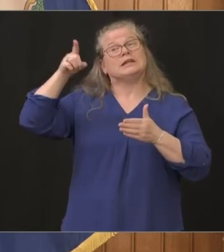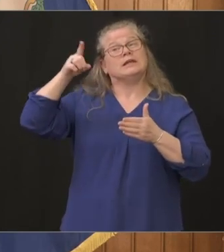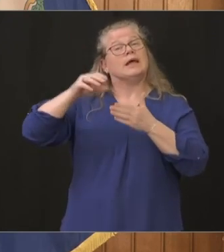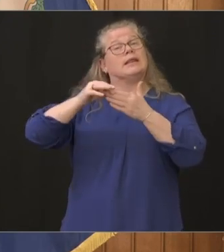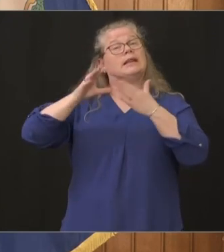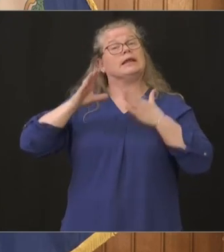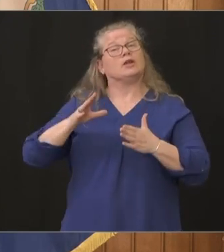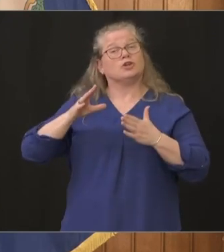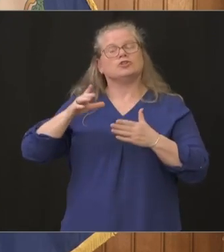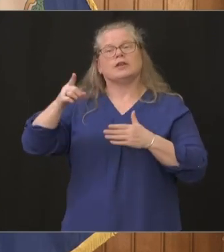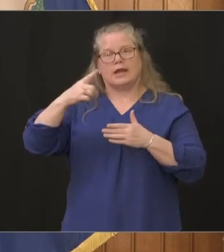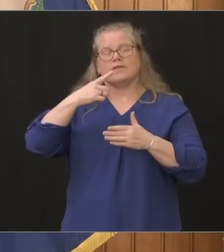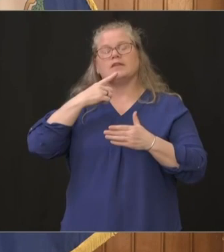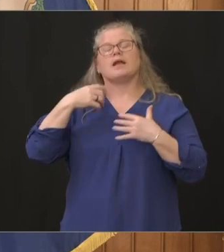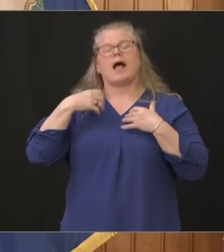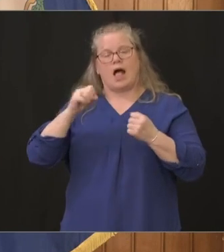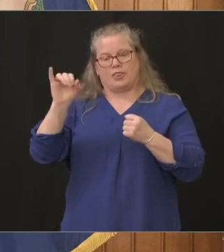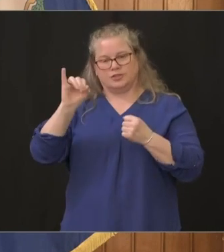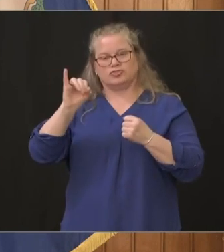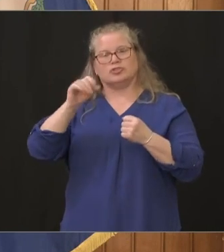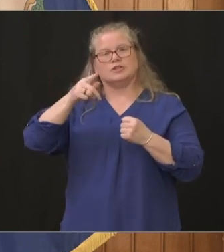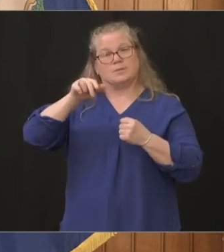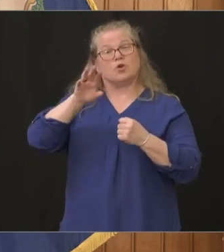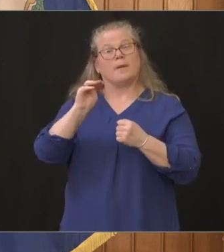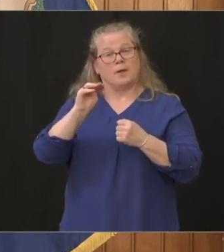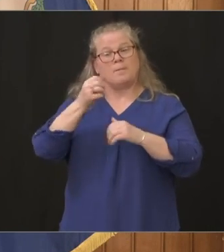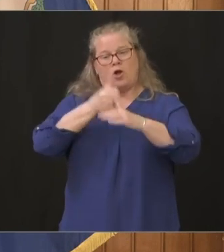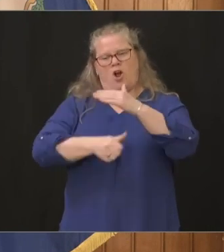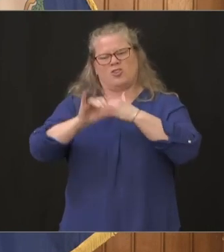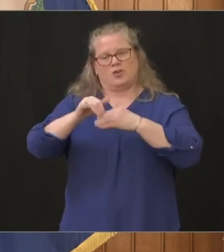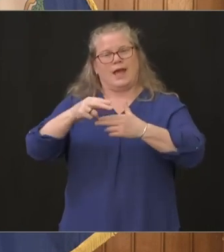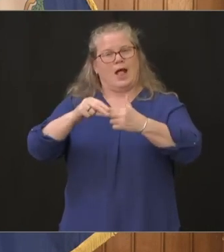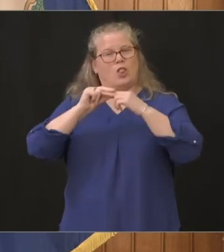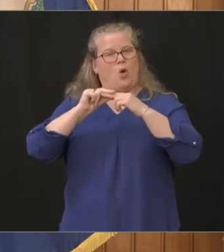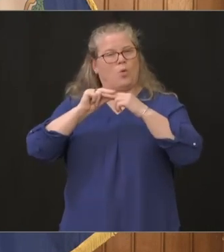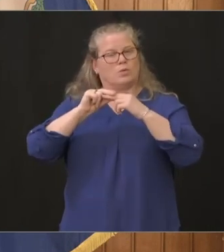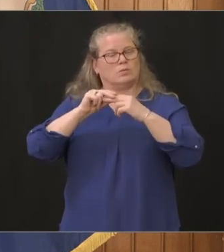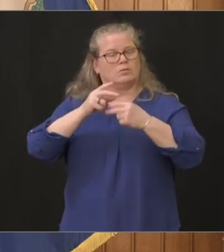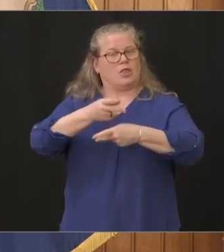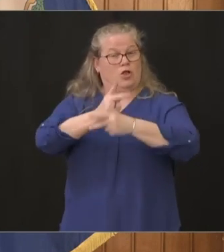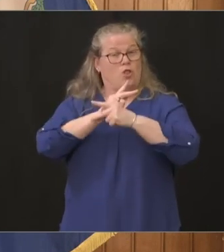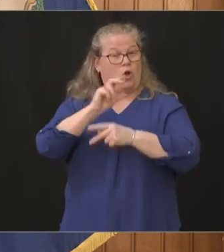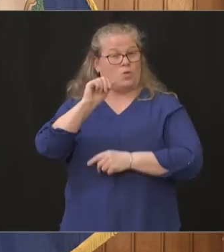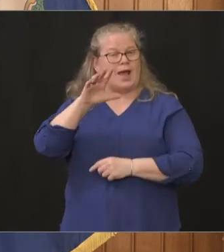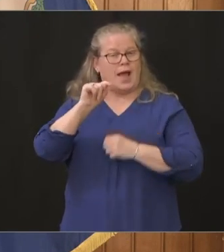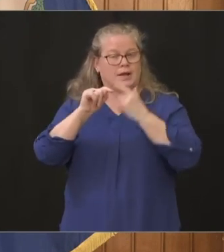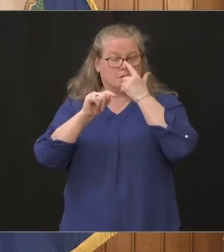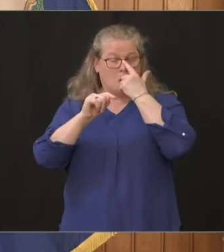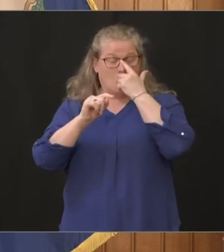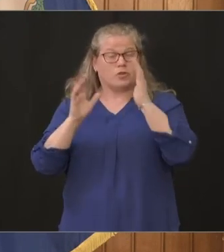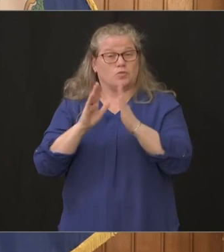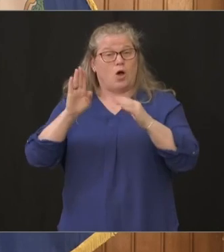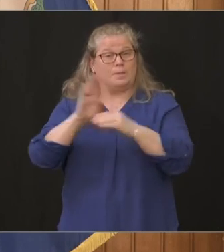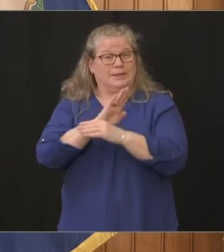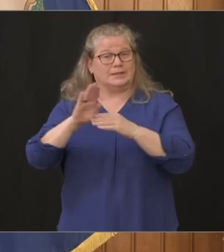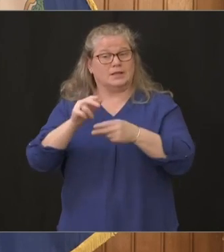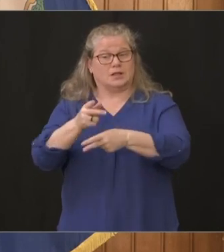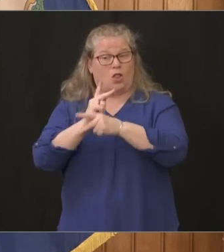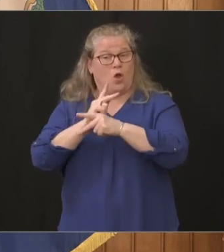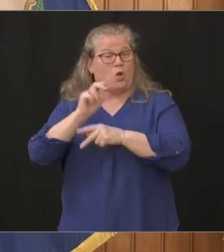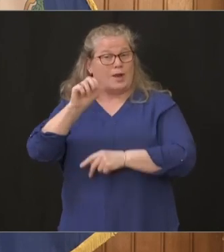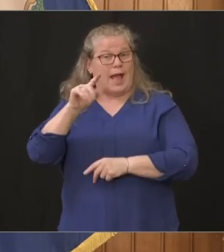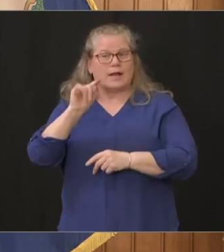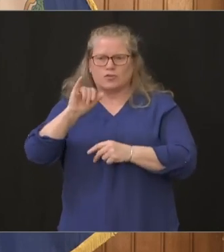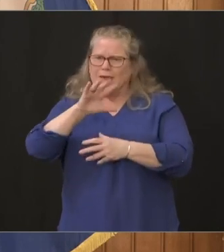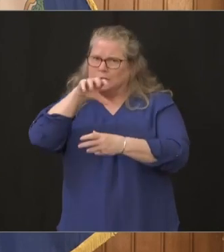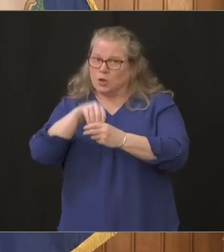insurance premiums are covered under that loan act uh you know the small business forgivable loan act so that's covered as well but again